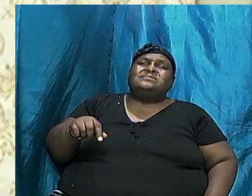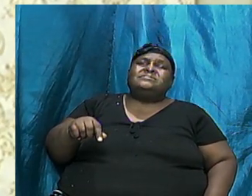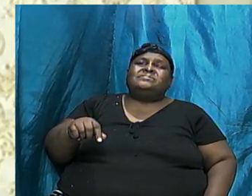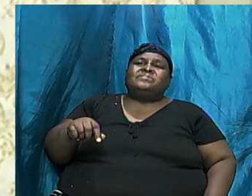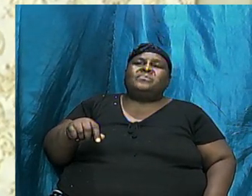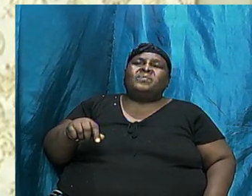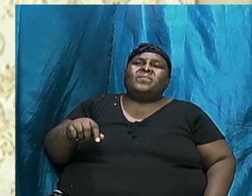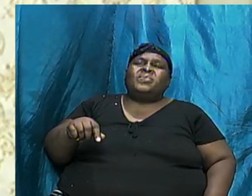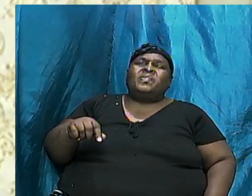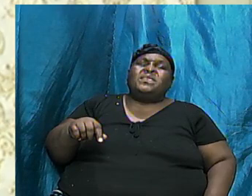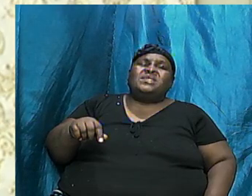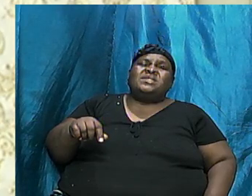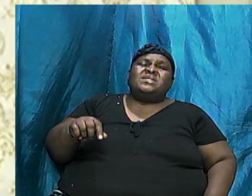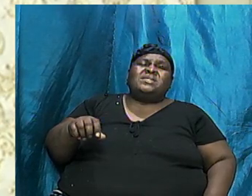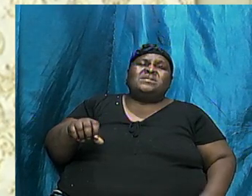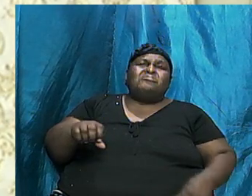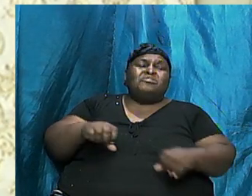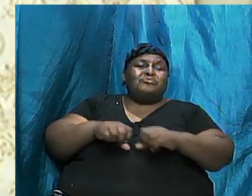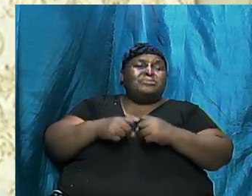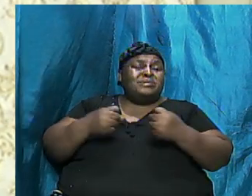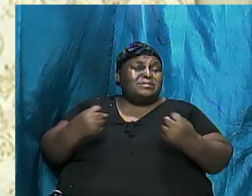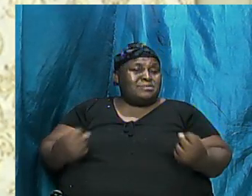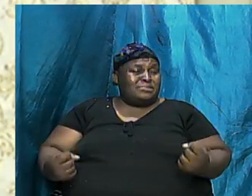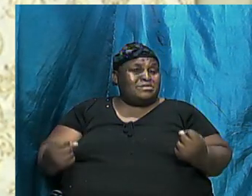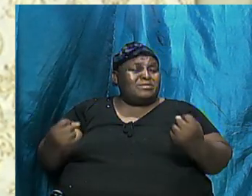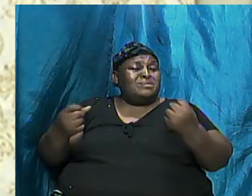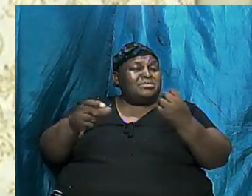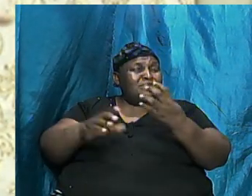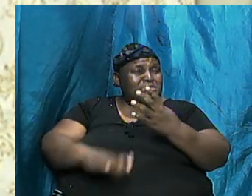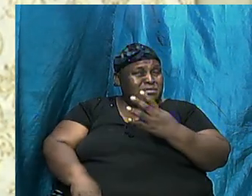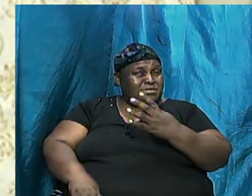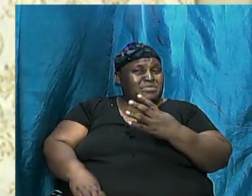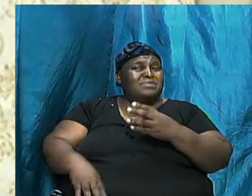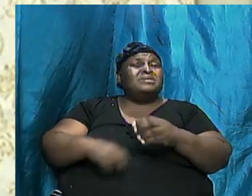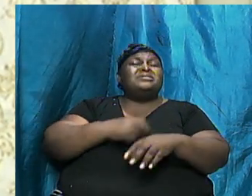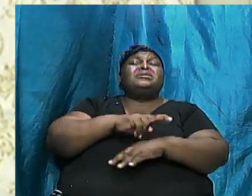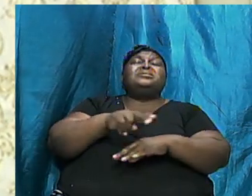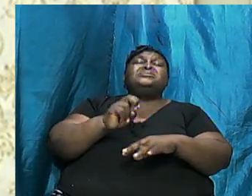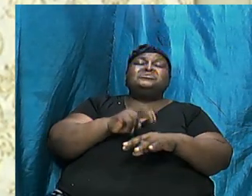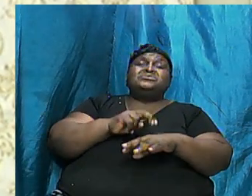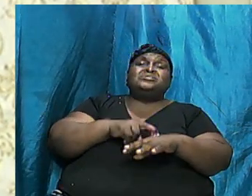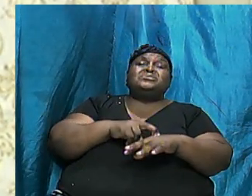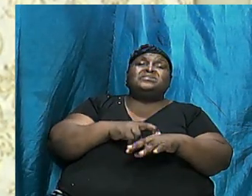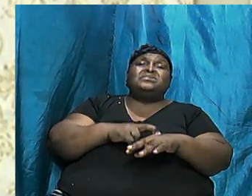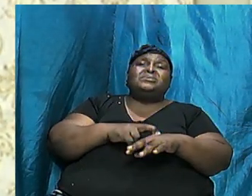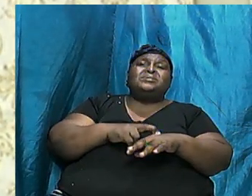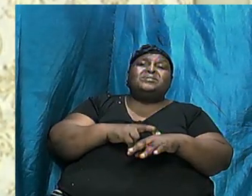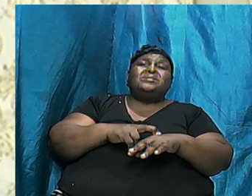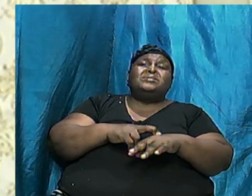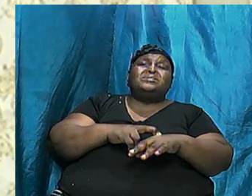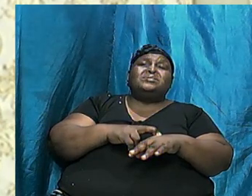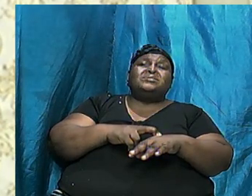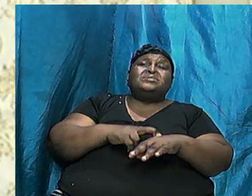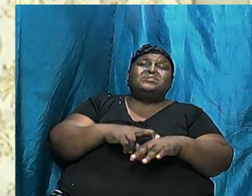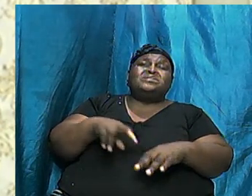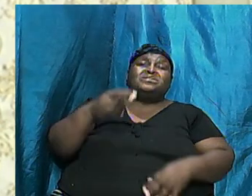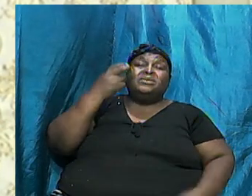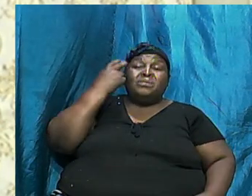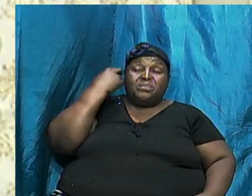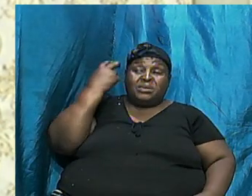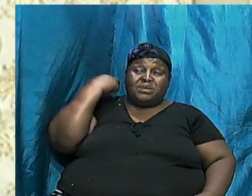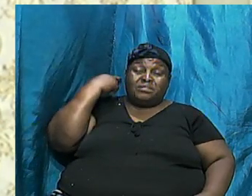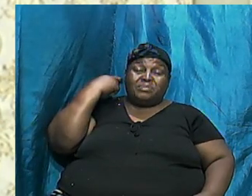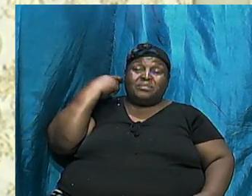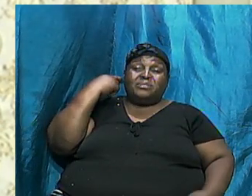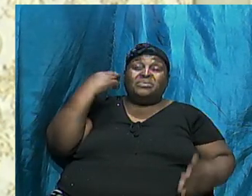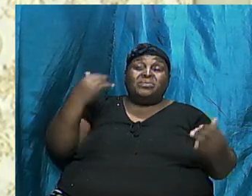Ethnic Groups This Breakdown Down In The Dispersion Of Nations This Looking Back Now To See That Actually